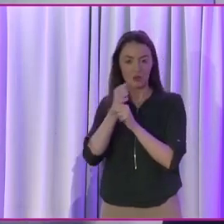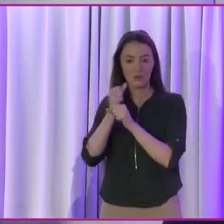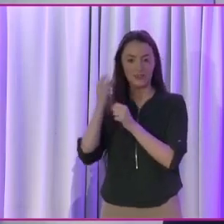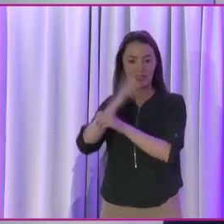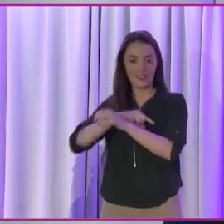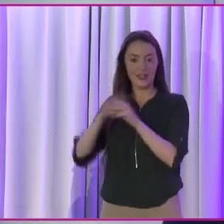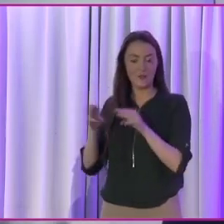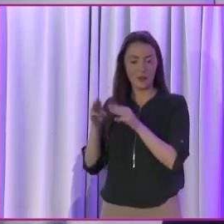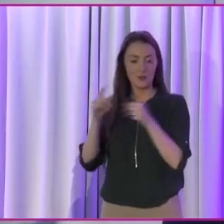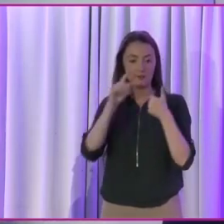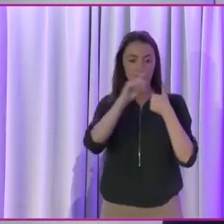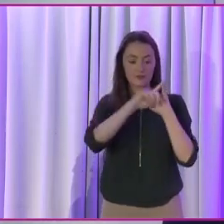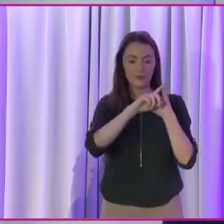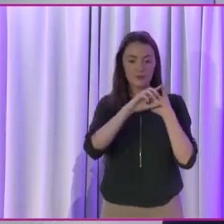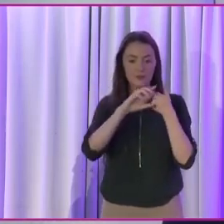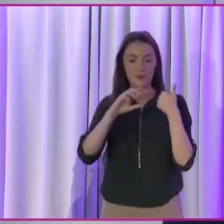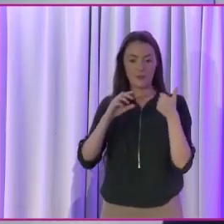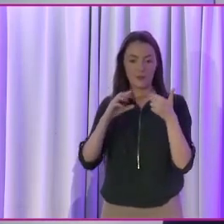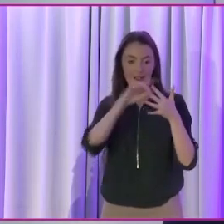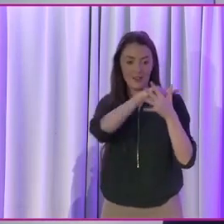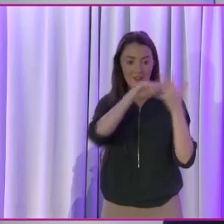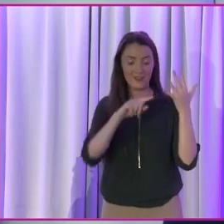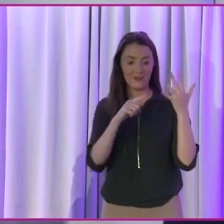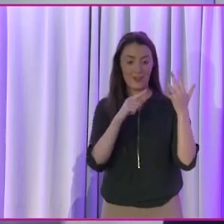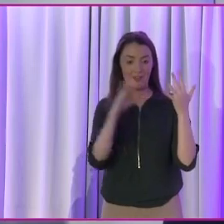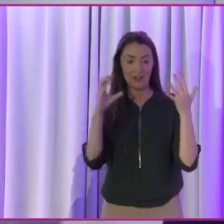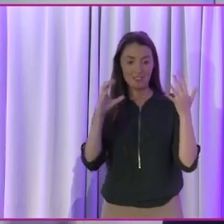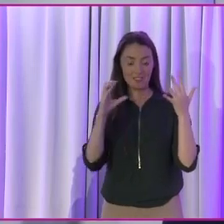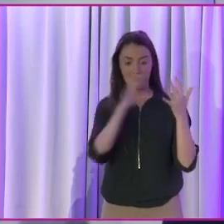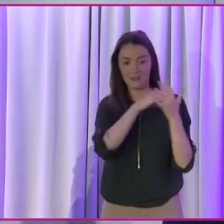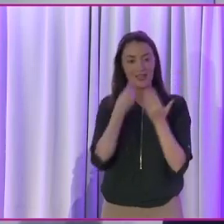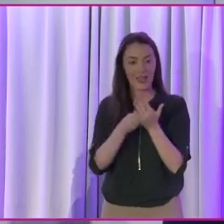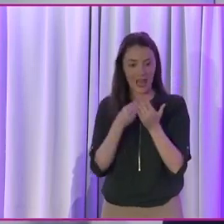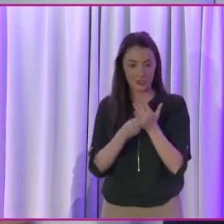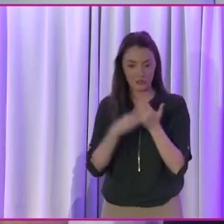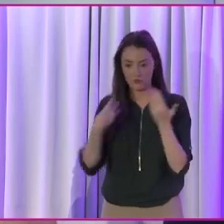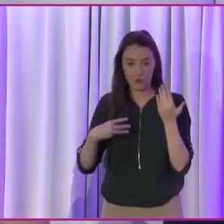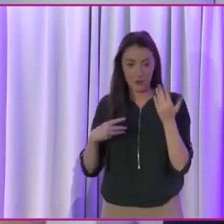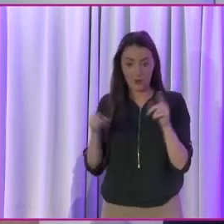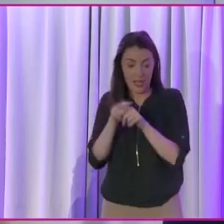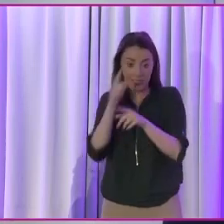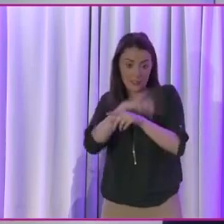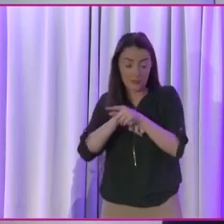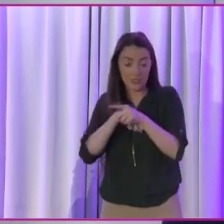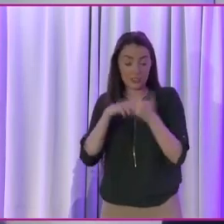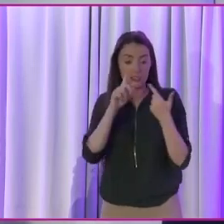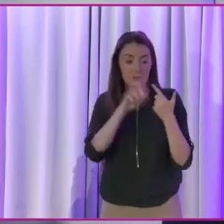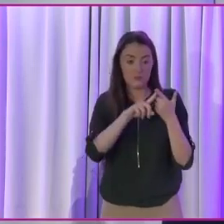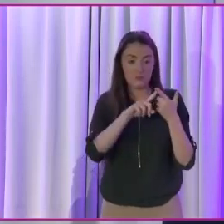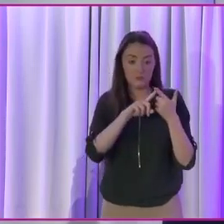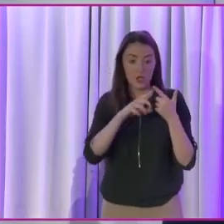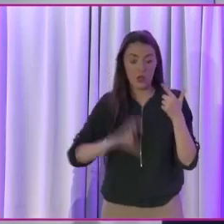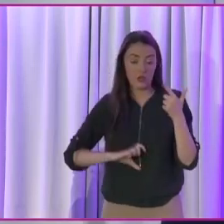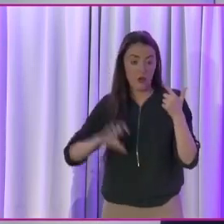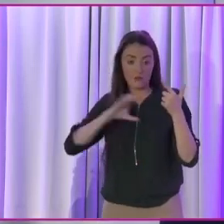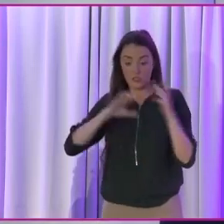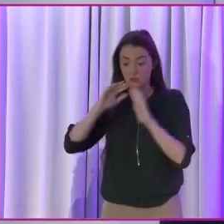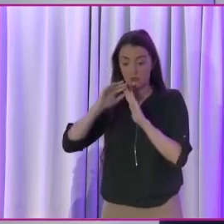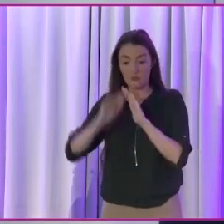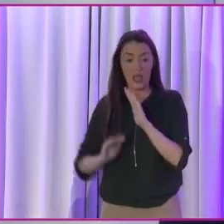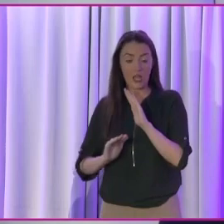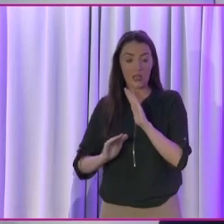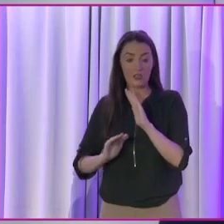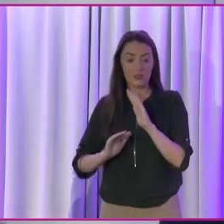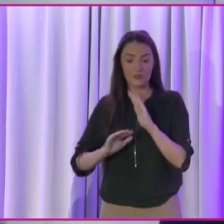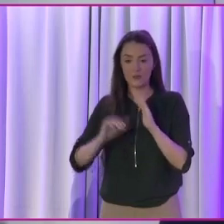five C's obstruct underrepresented groups. Lack of cash for women and for people with disabilities. Lack of confidence, because